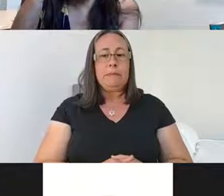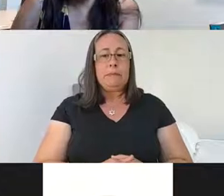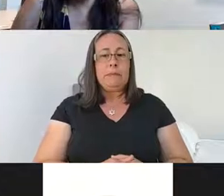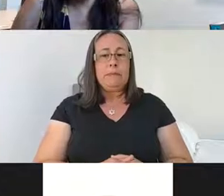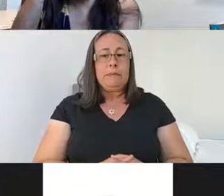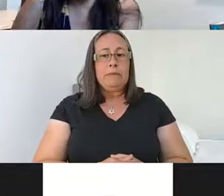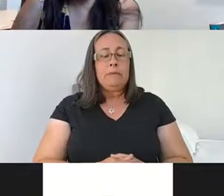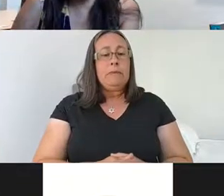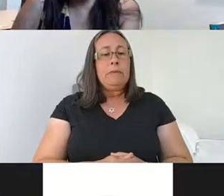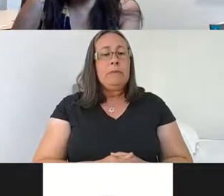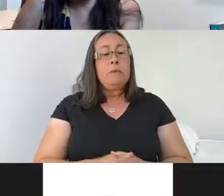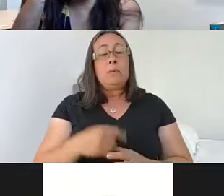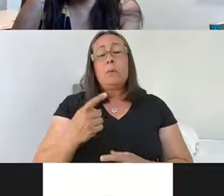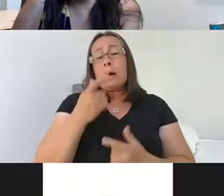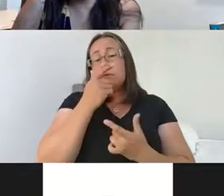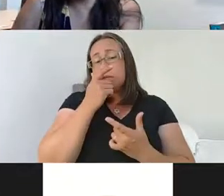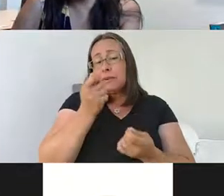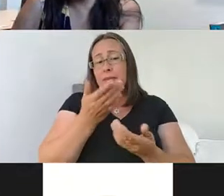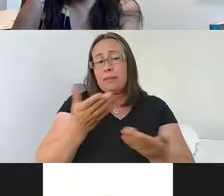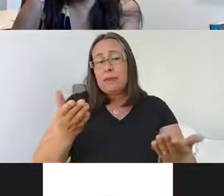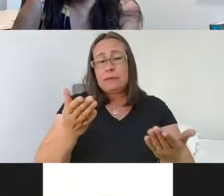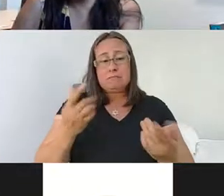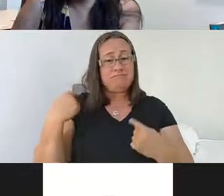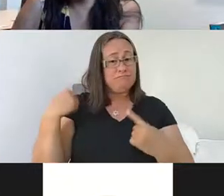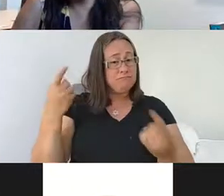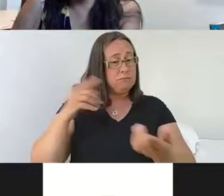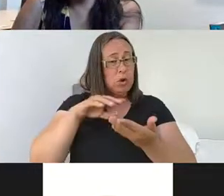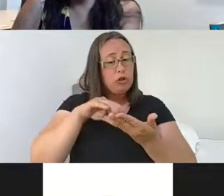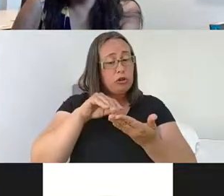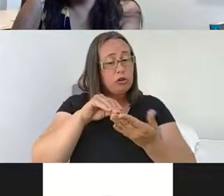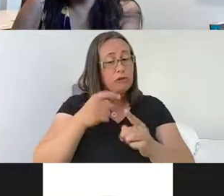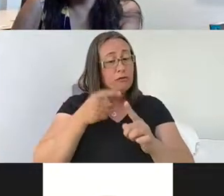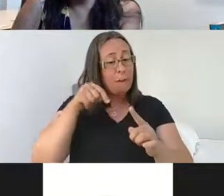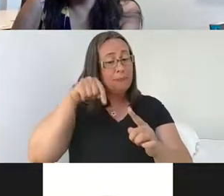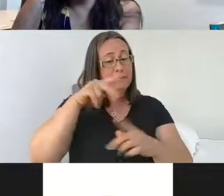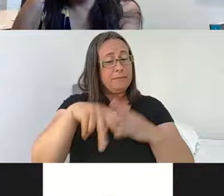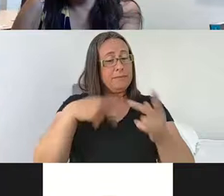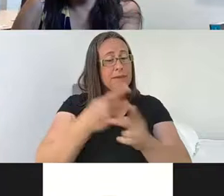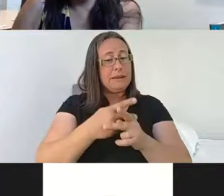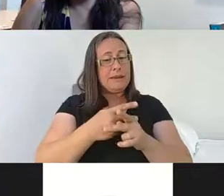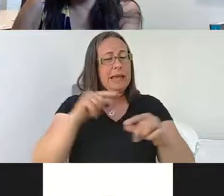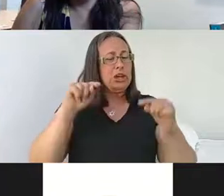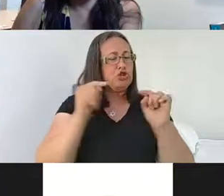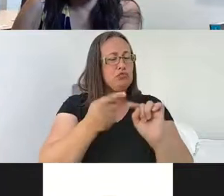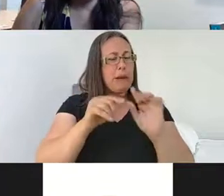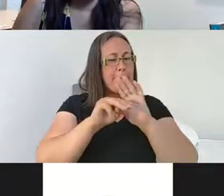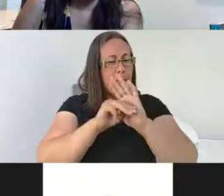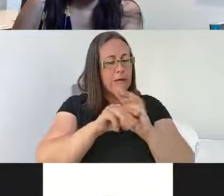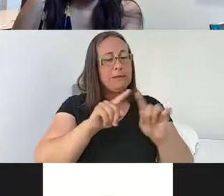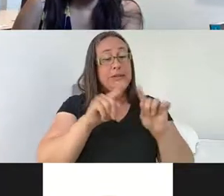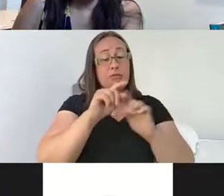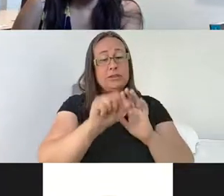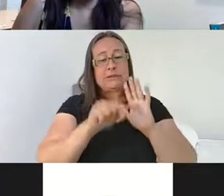One of the interesting things that we've learned from doing these sort of injury models at different stages of development